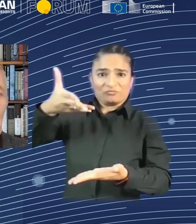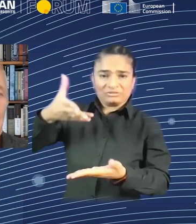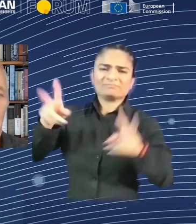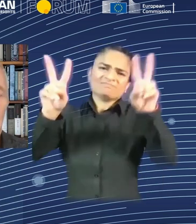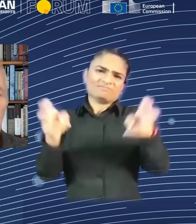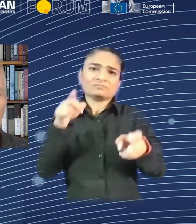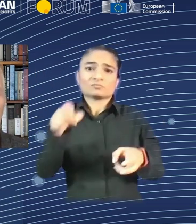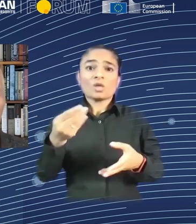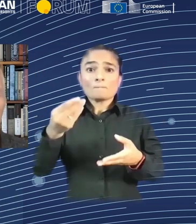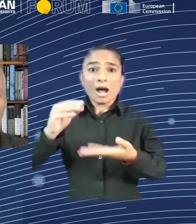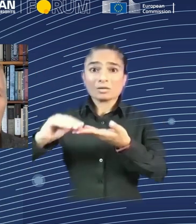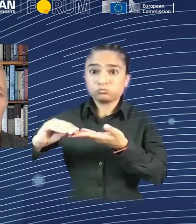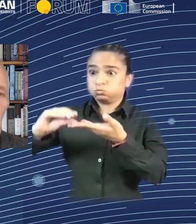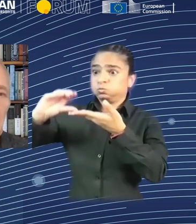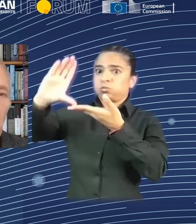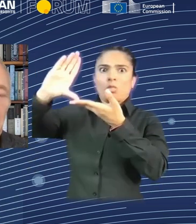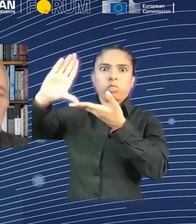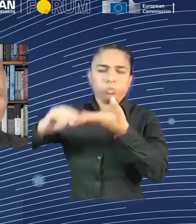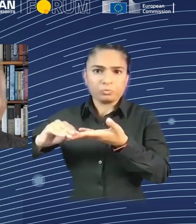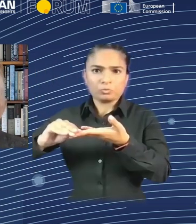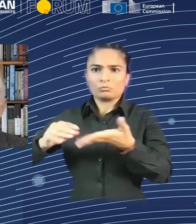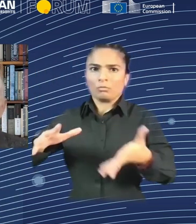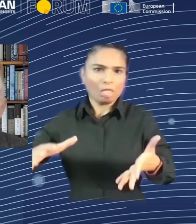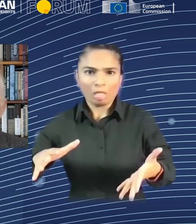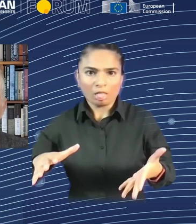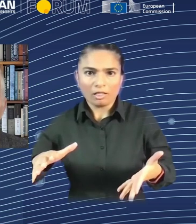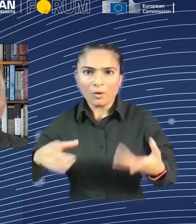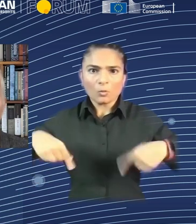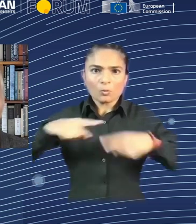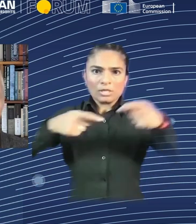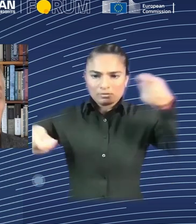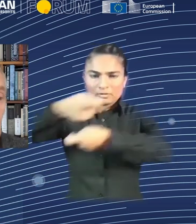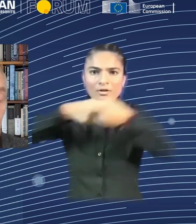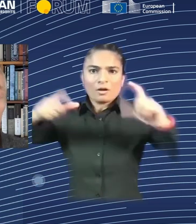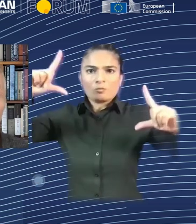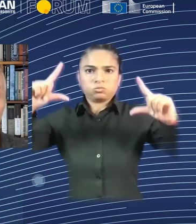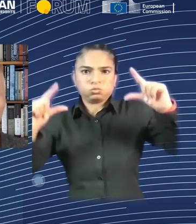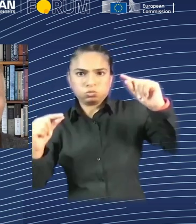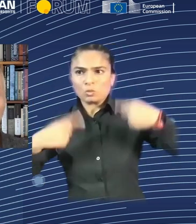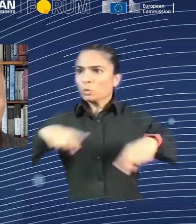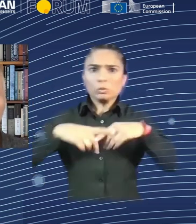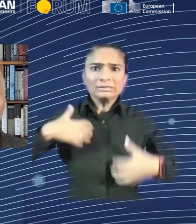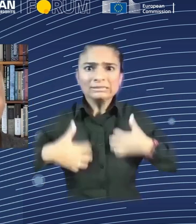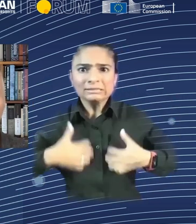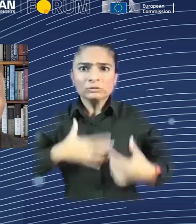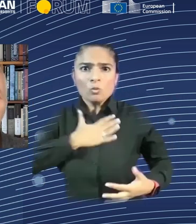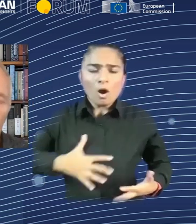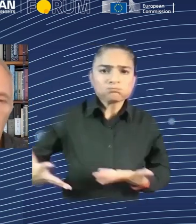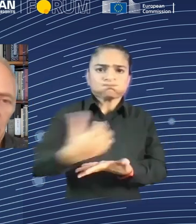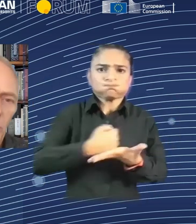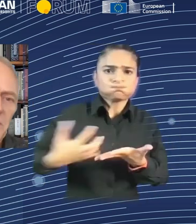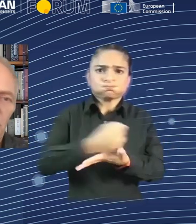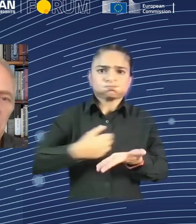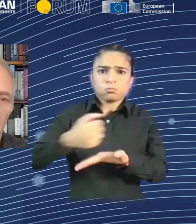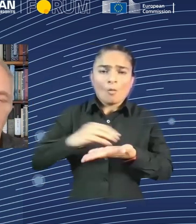at an adjacent stage. Now, I saw this back in my own career. I was talking